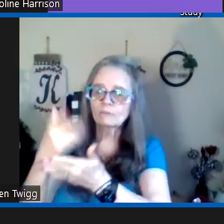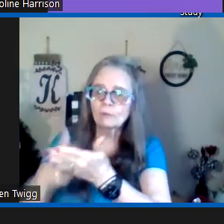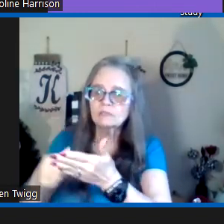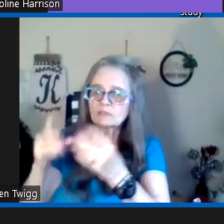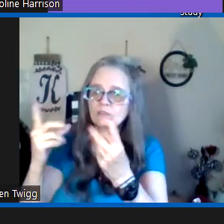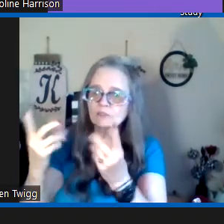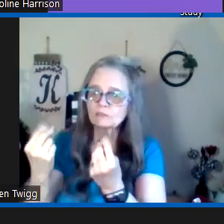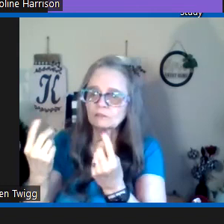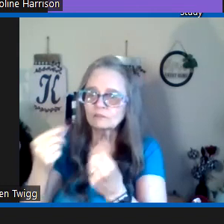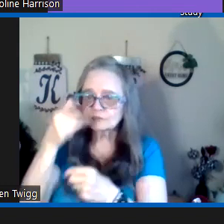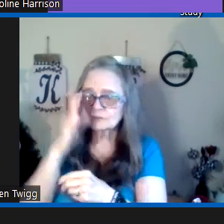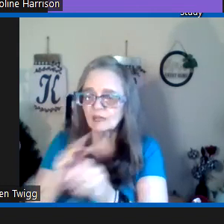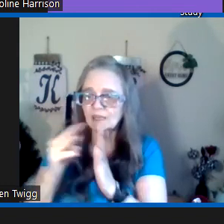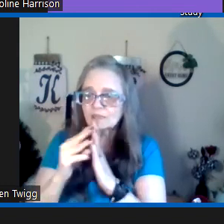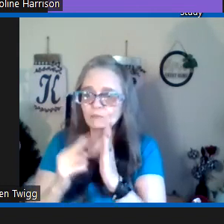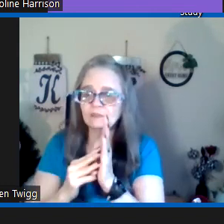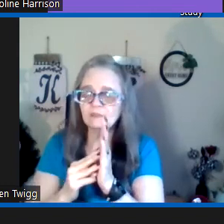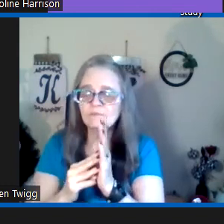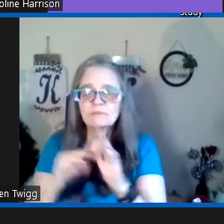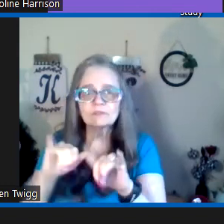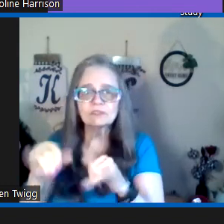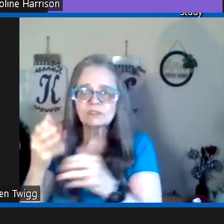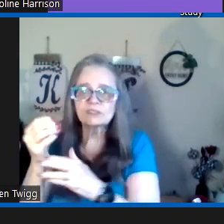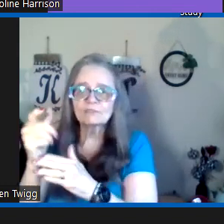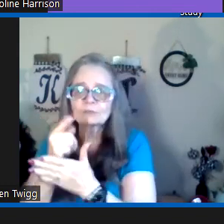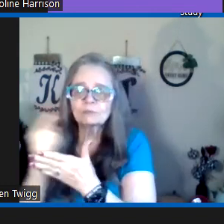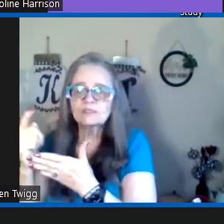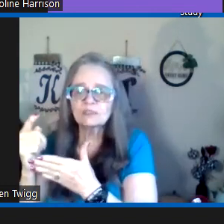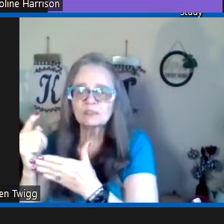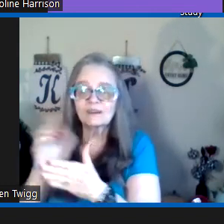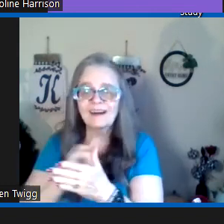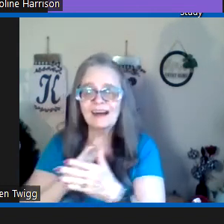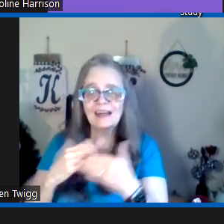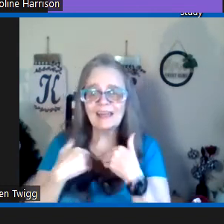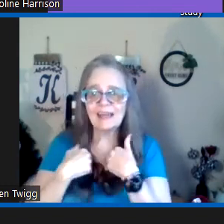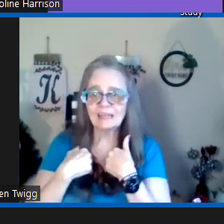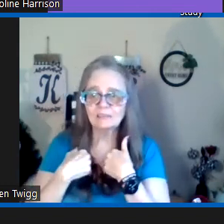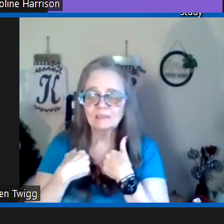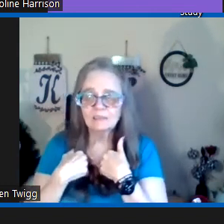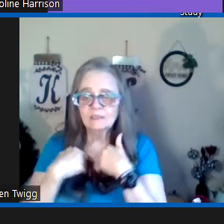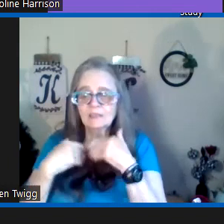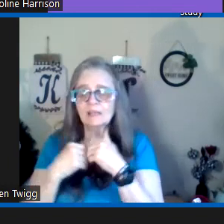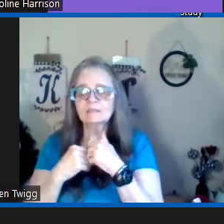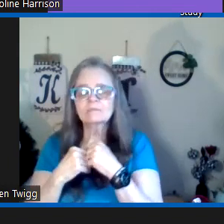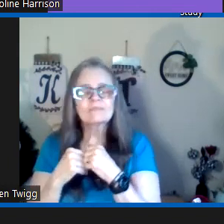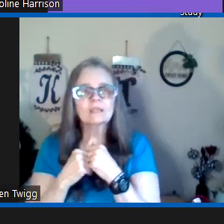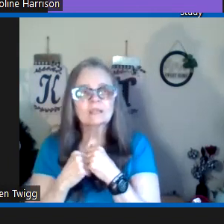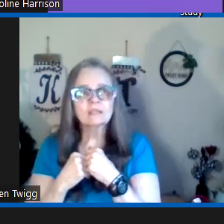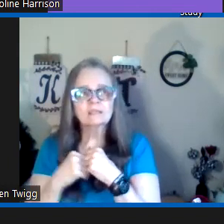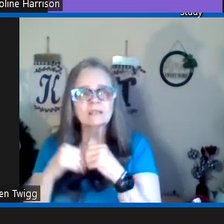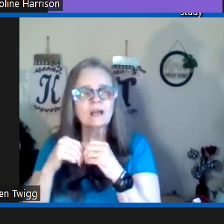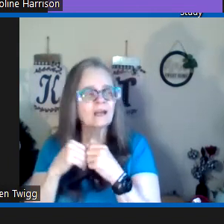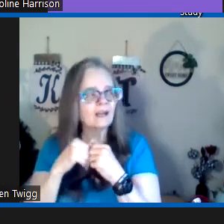of what to do for god's will for god's will just a few weeks ago i had and